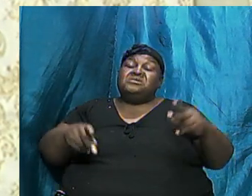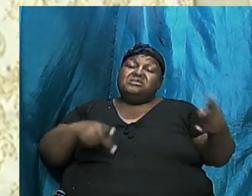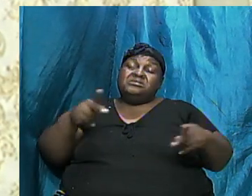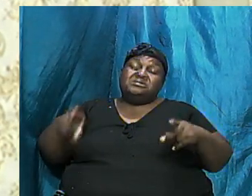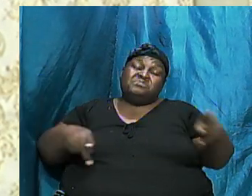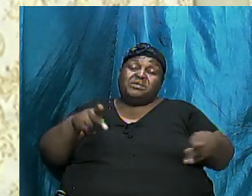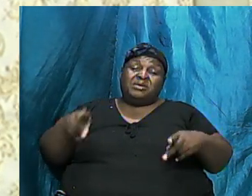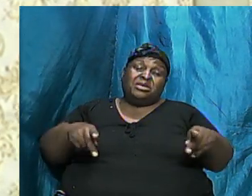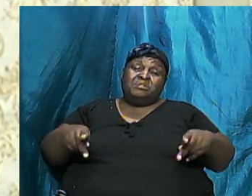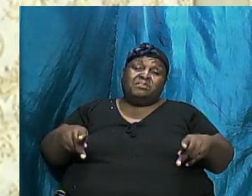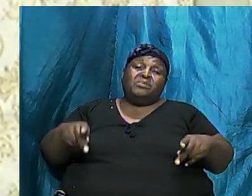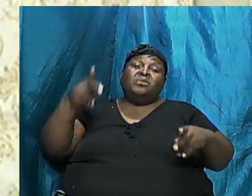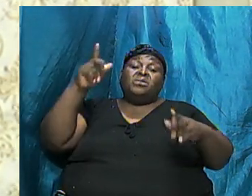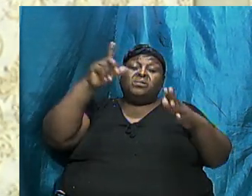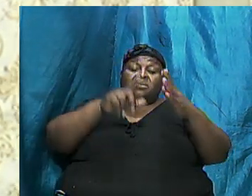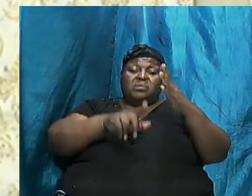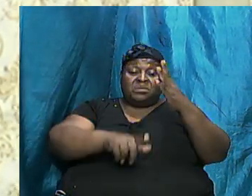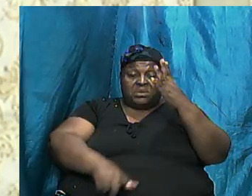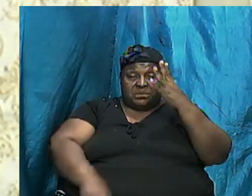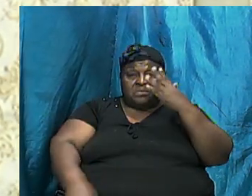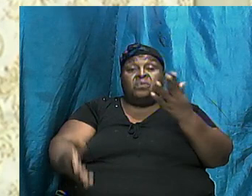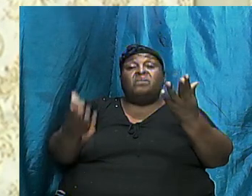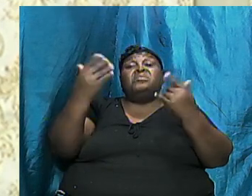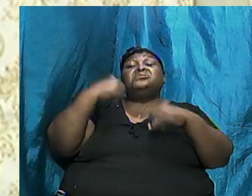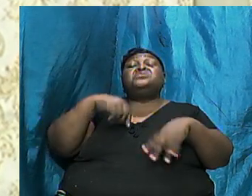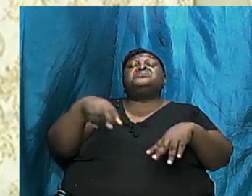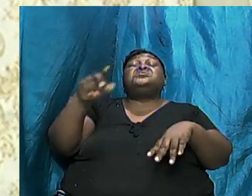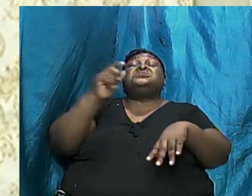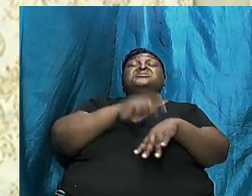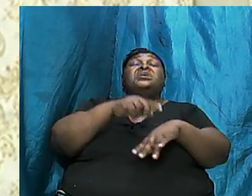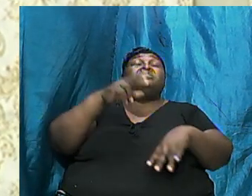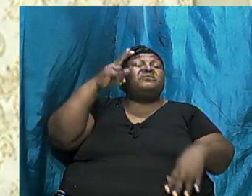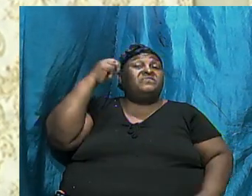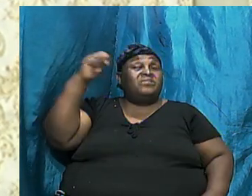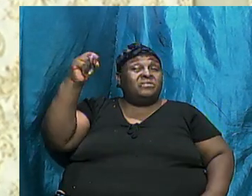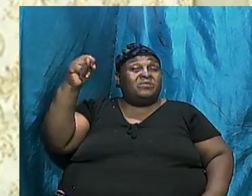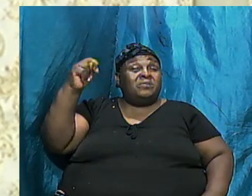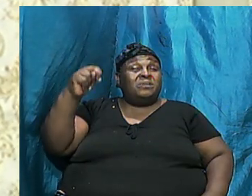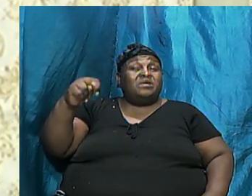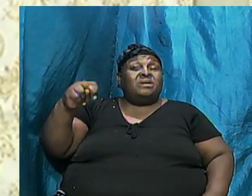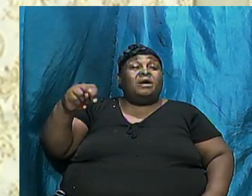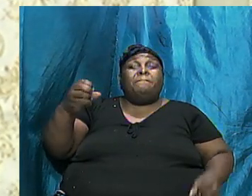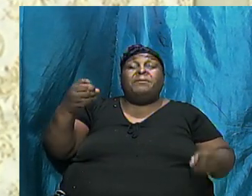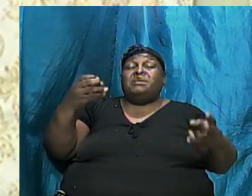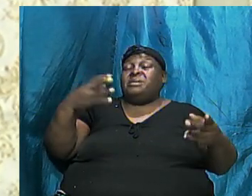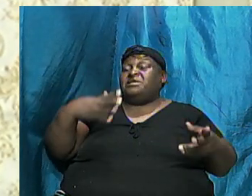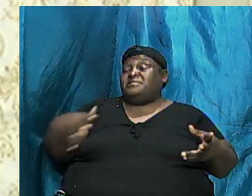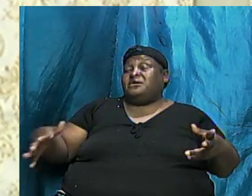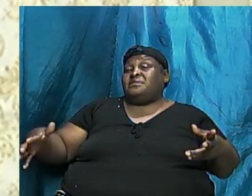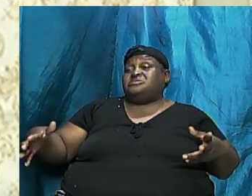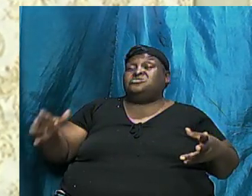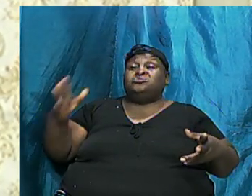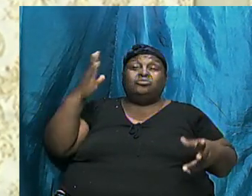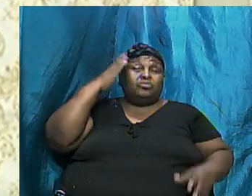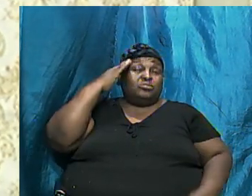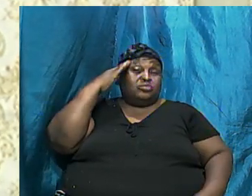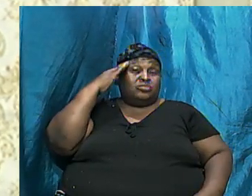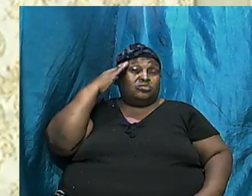Weigh Down Coming Down To The Time Of Noah A Lot Of The Things That They Knew